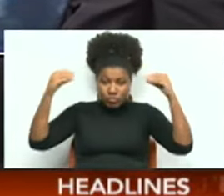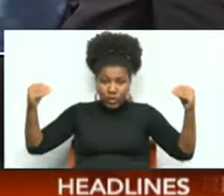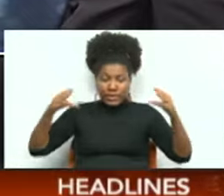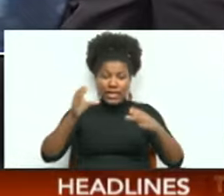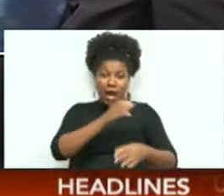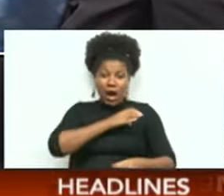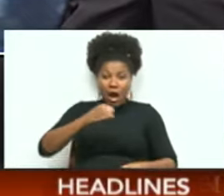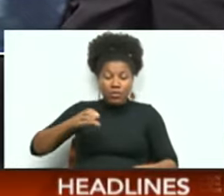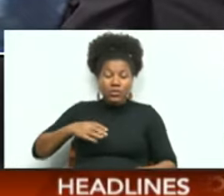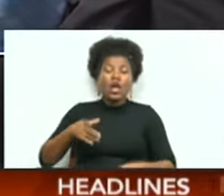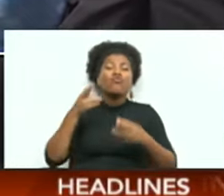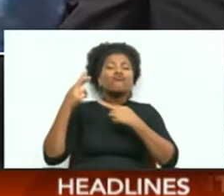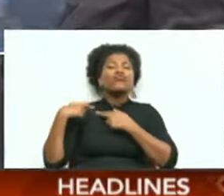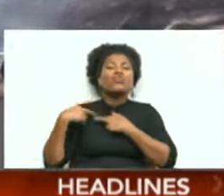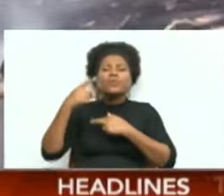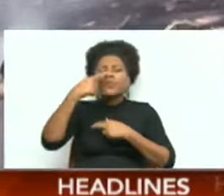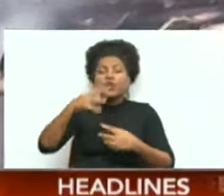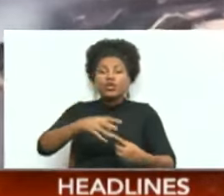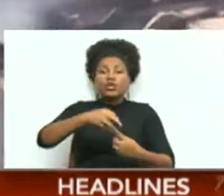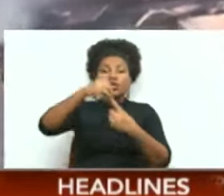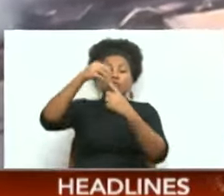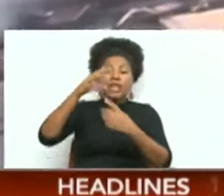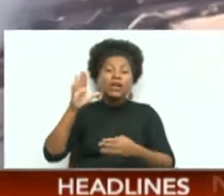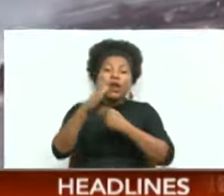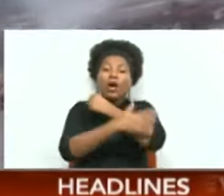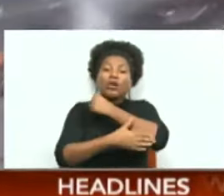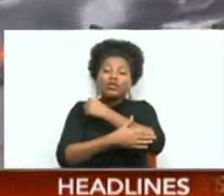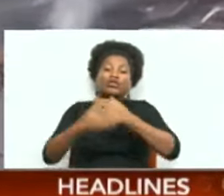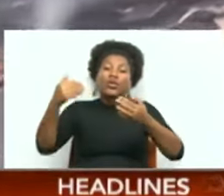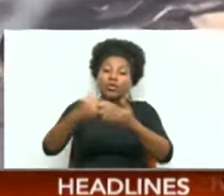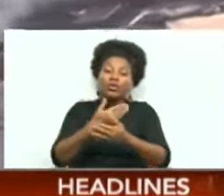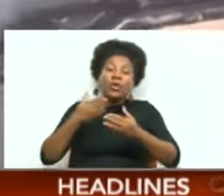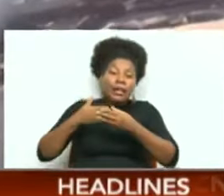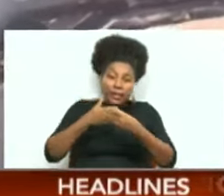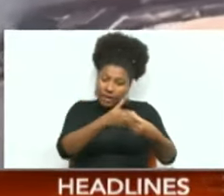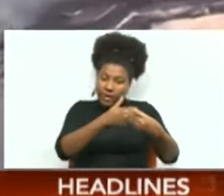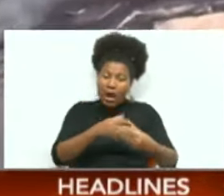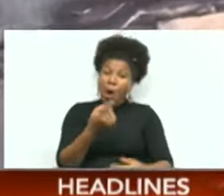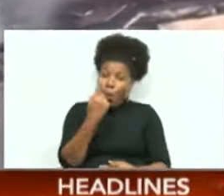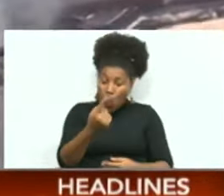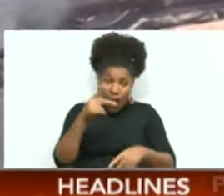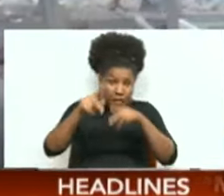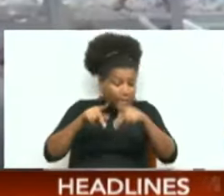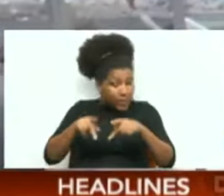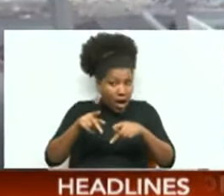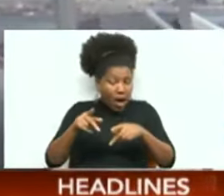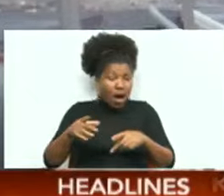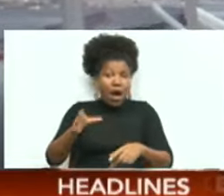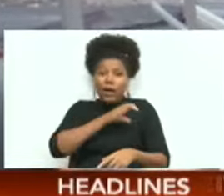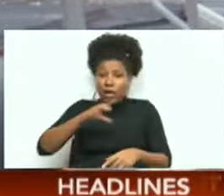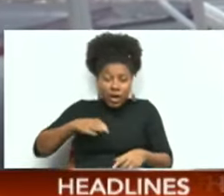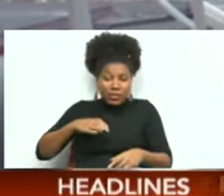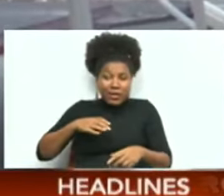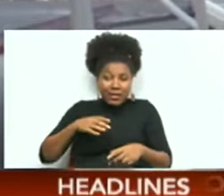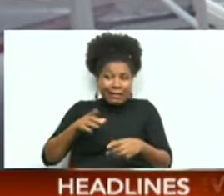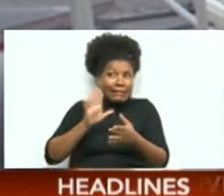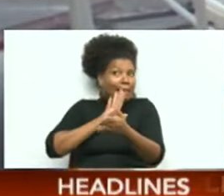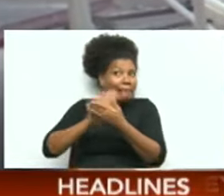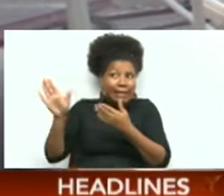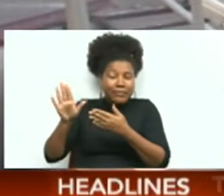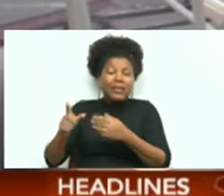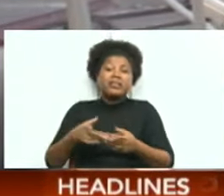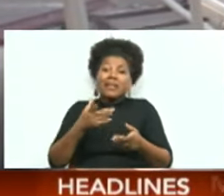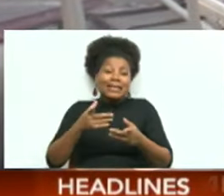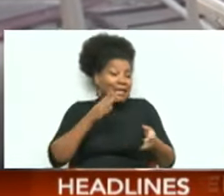the country's new leader. On Sunday, one of the newest people chosen to sit on the nine-member council stepped down, forcing the council to scramble to